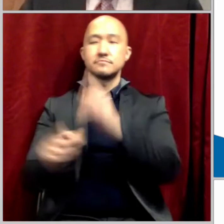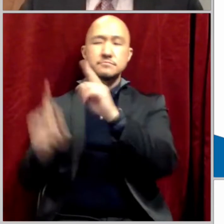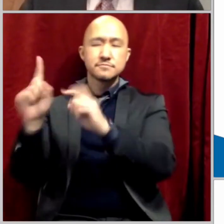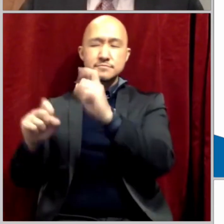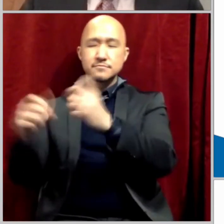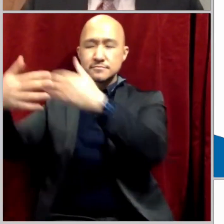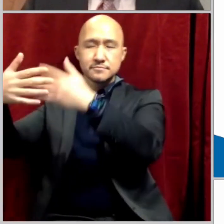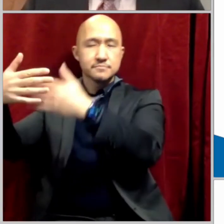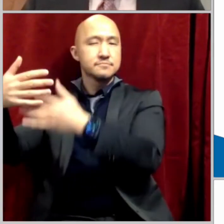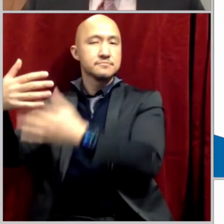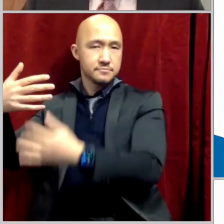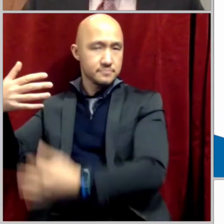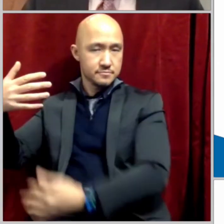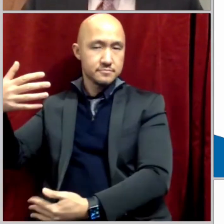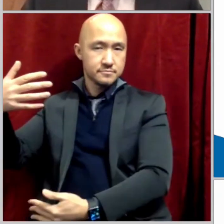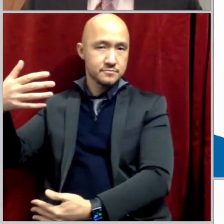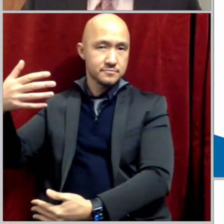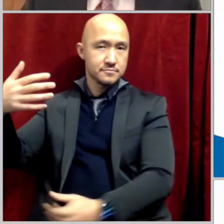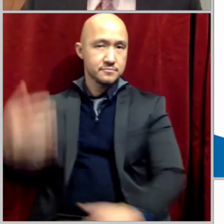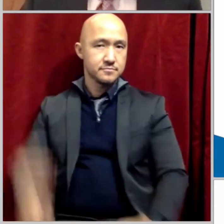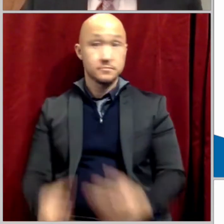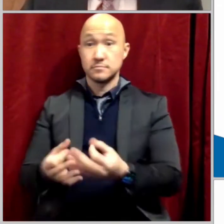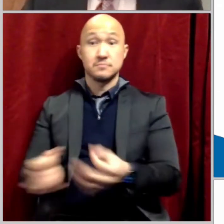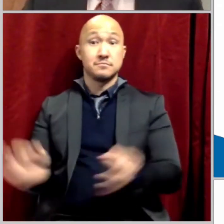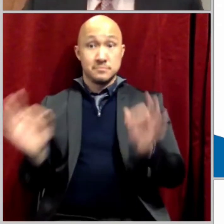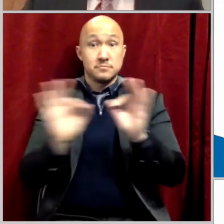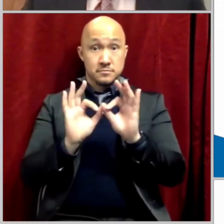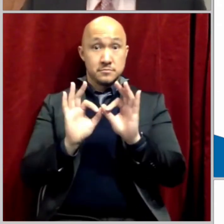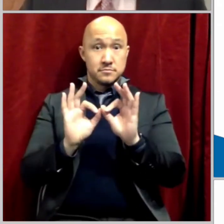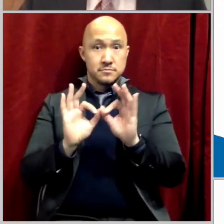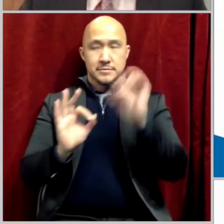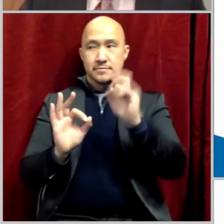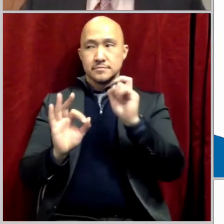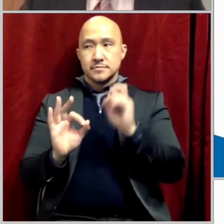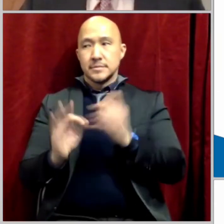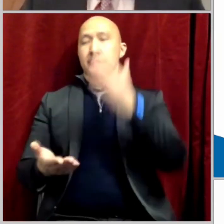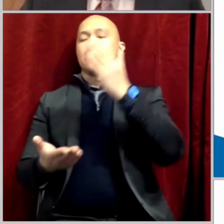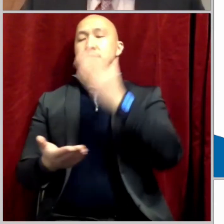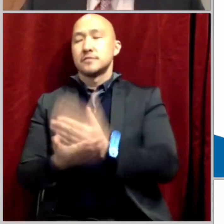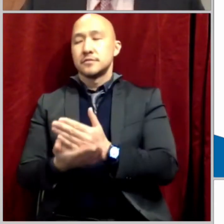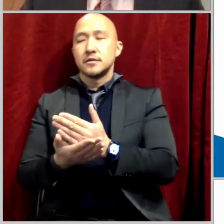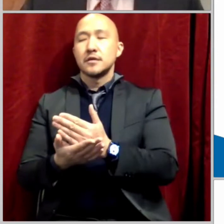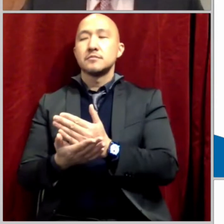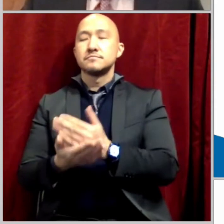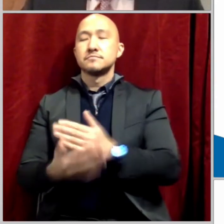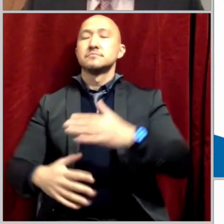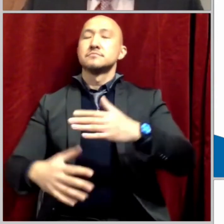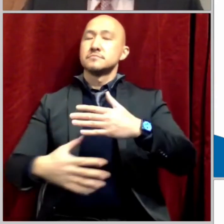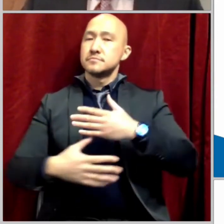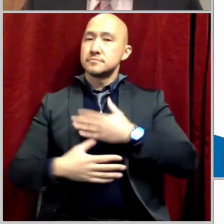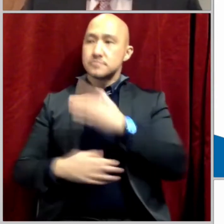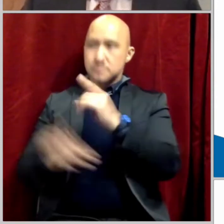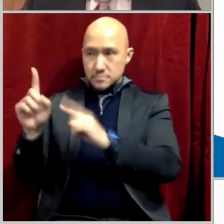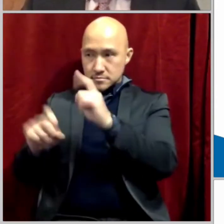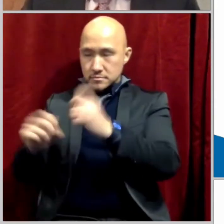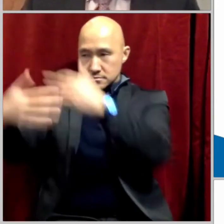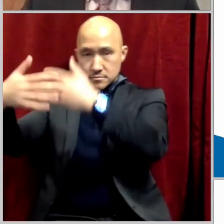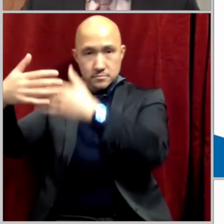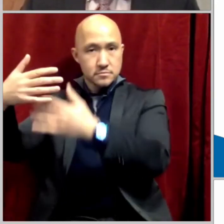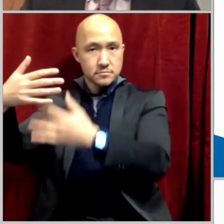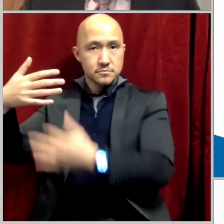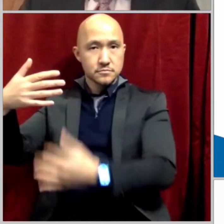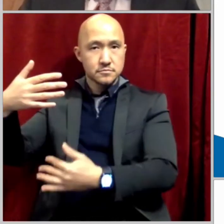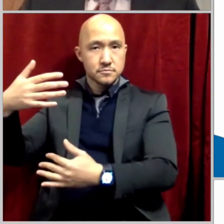So if man could see the importance of using pauses to save physical lives, how about our spiritual lives? How about spiritual